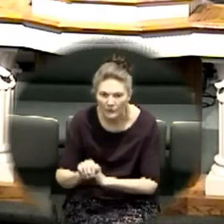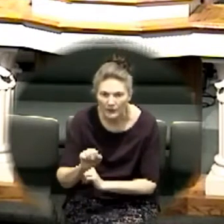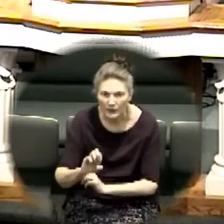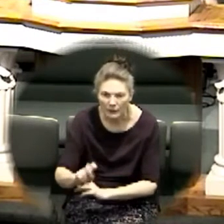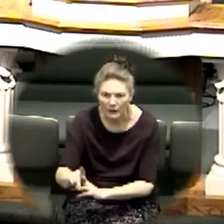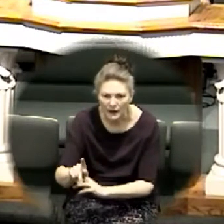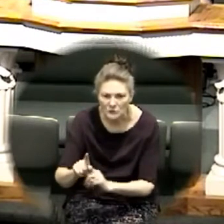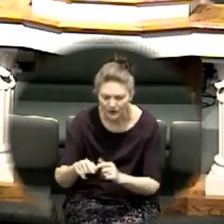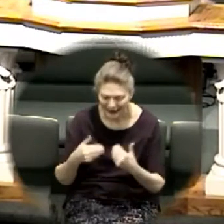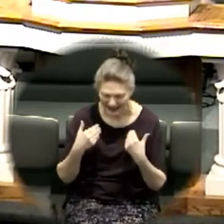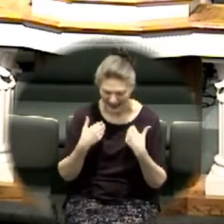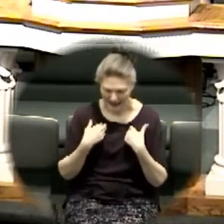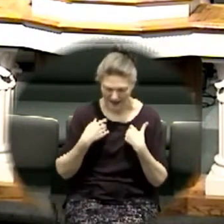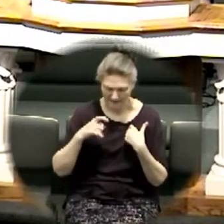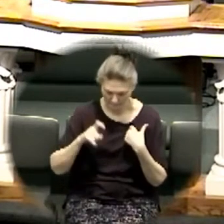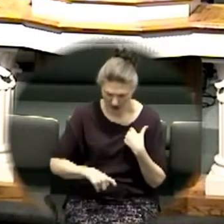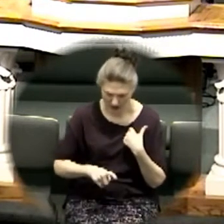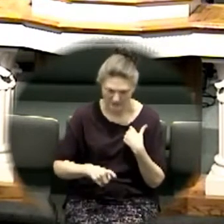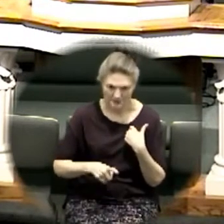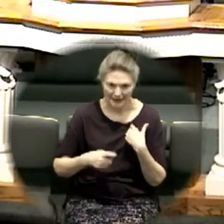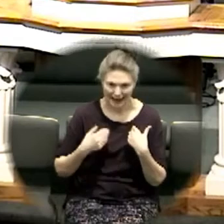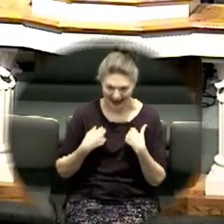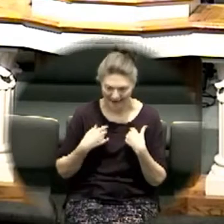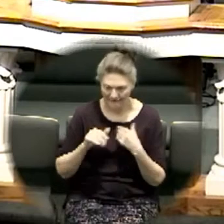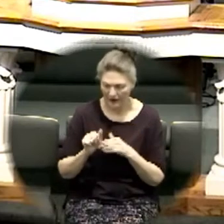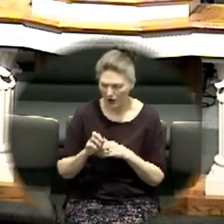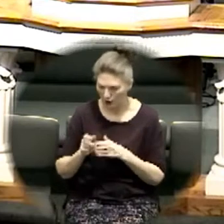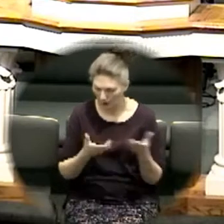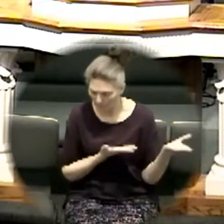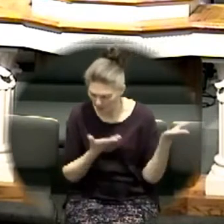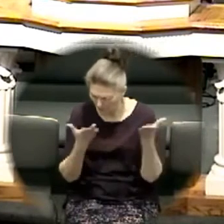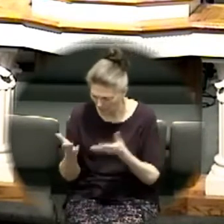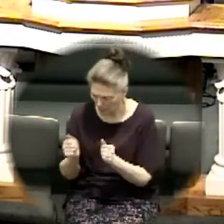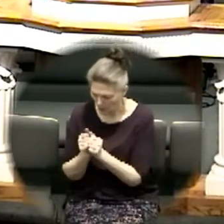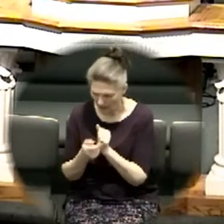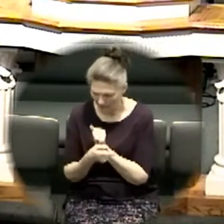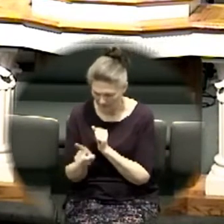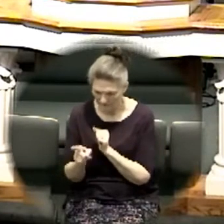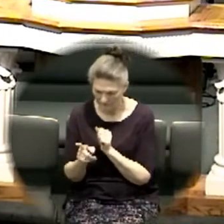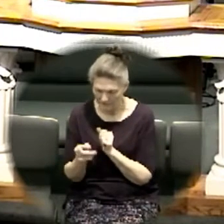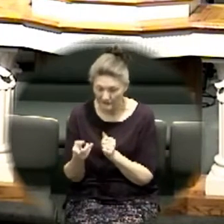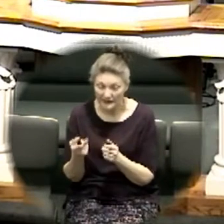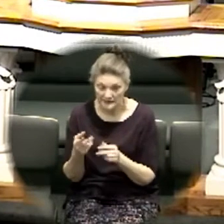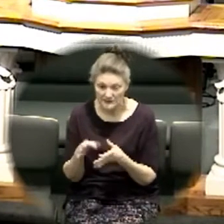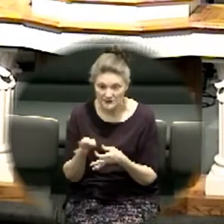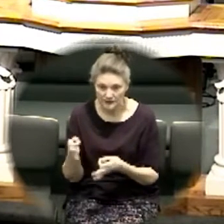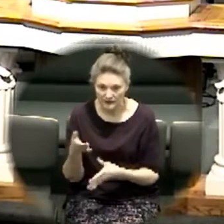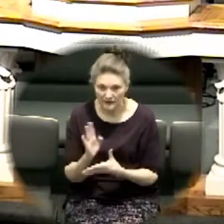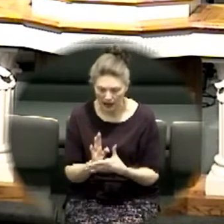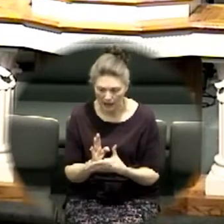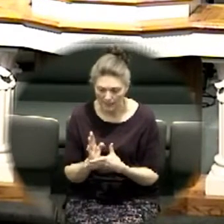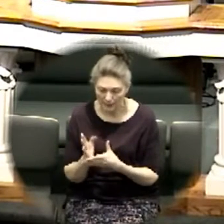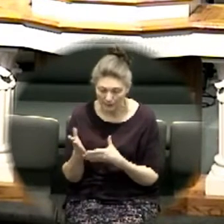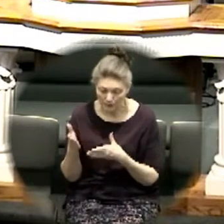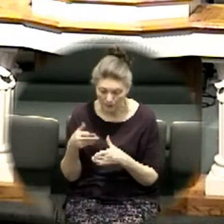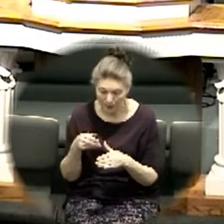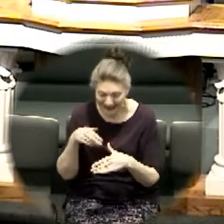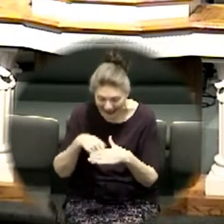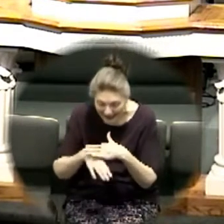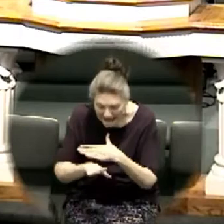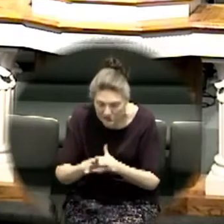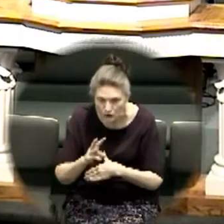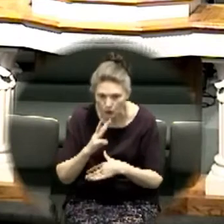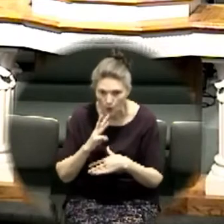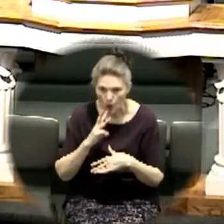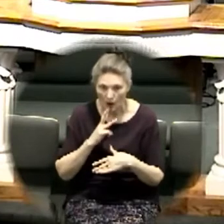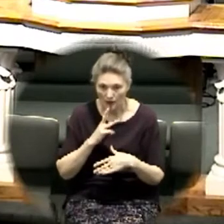so they had to have the ark they had to bring it with them but they also had to carry it down into the water with them to stop the